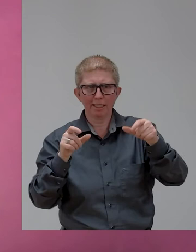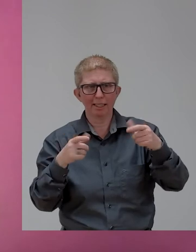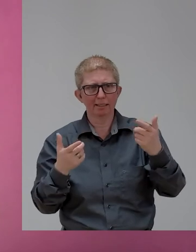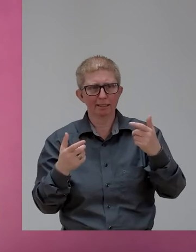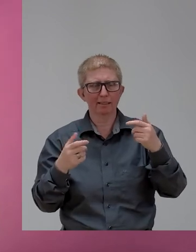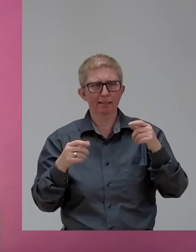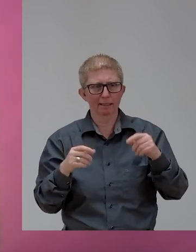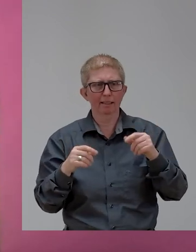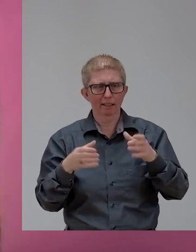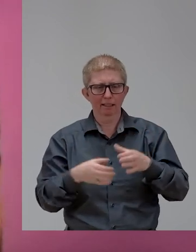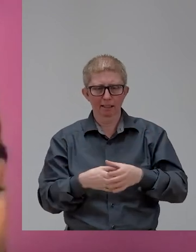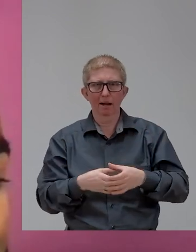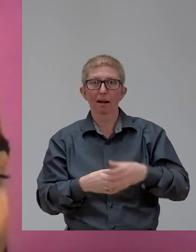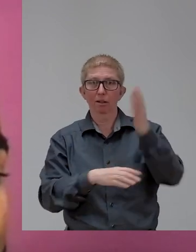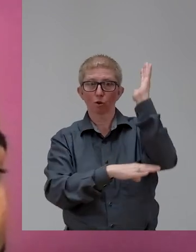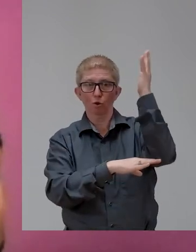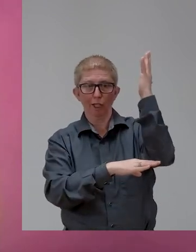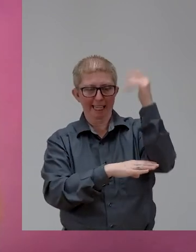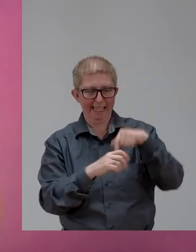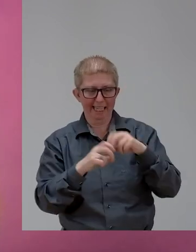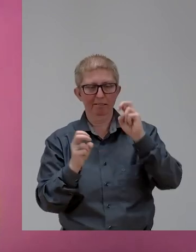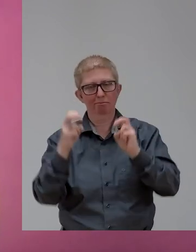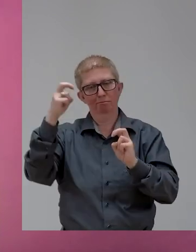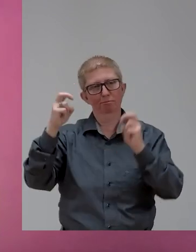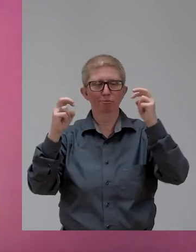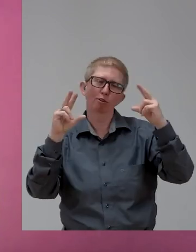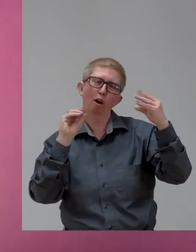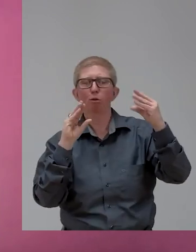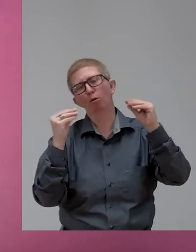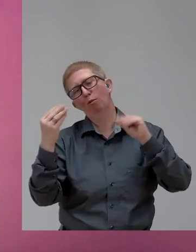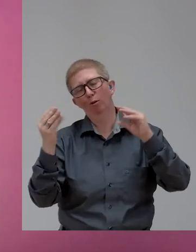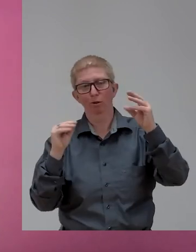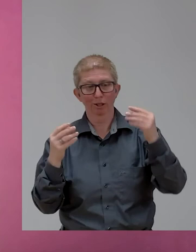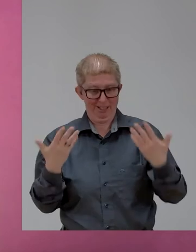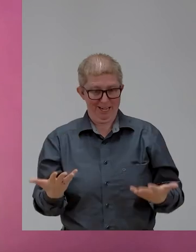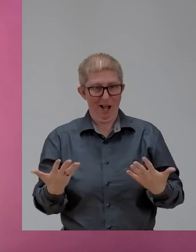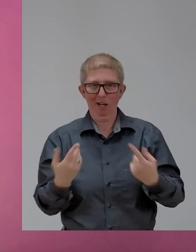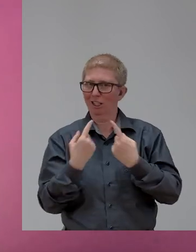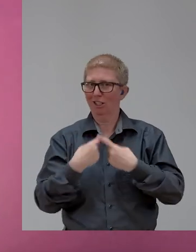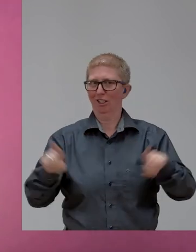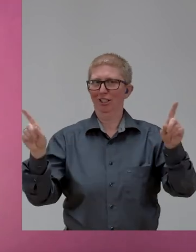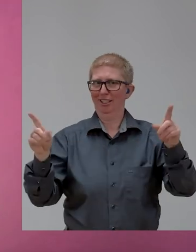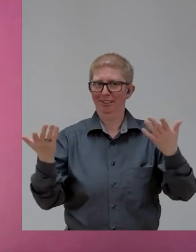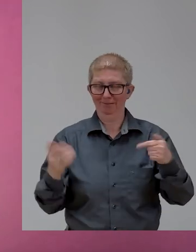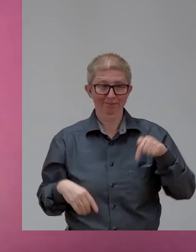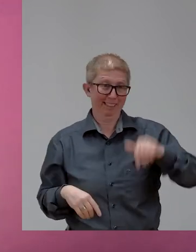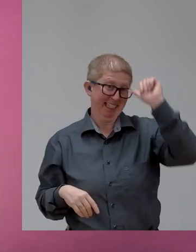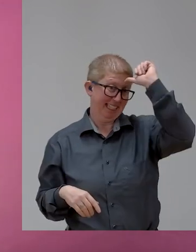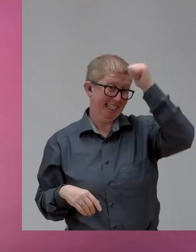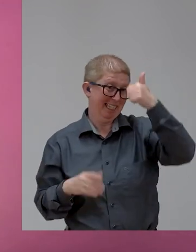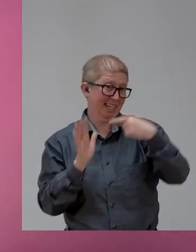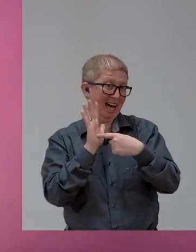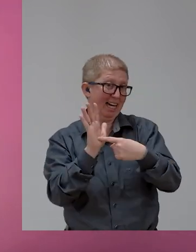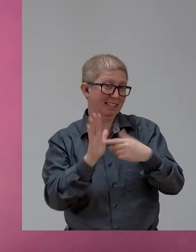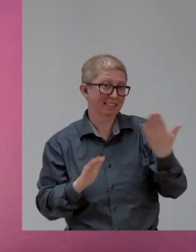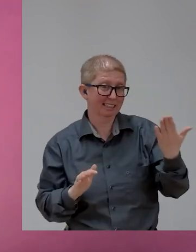and Gandhi said, you know, the best and most solid work was done in the wilderness of minority. So embrace